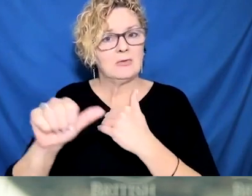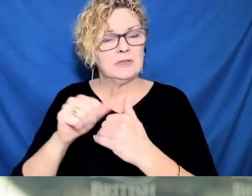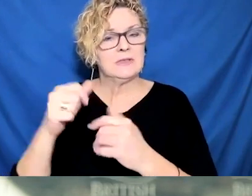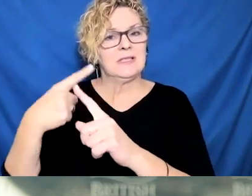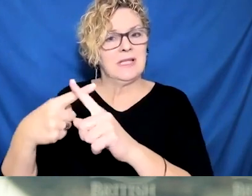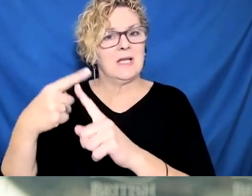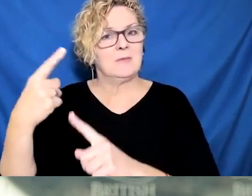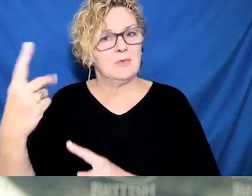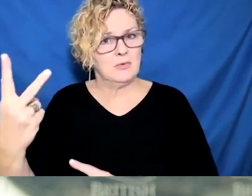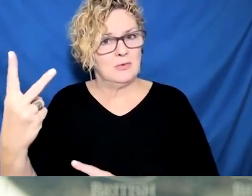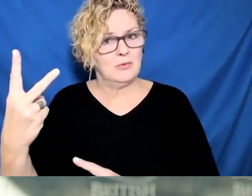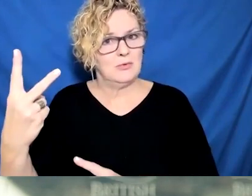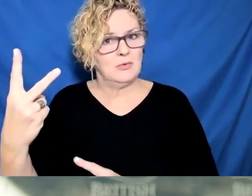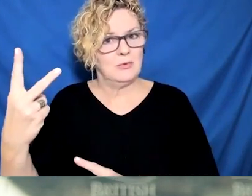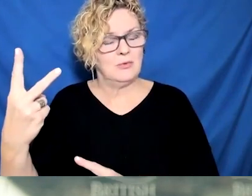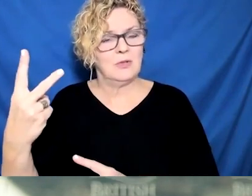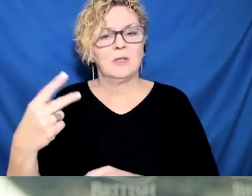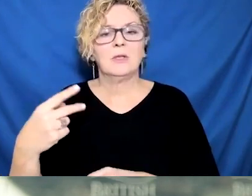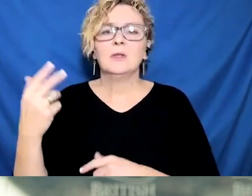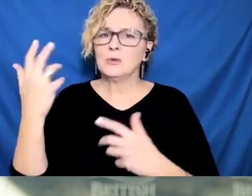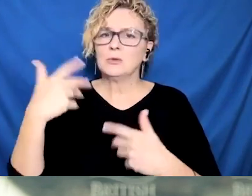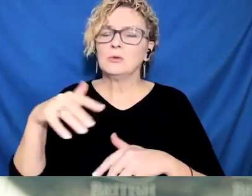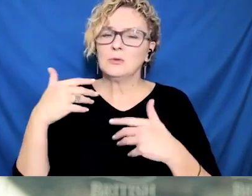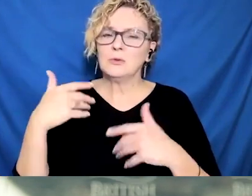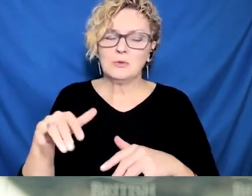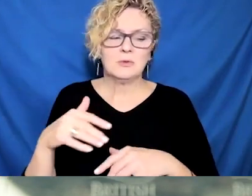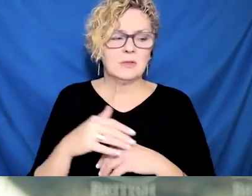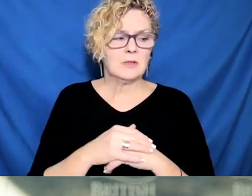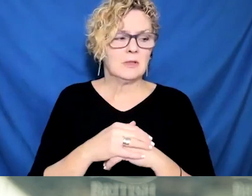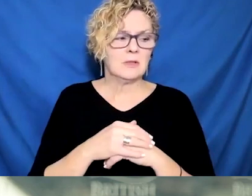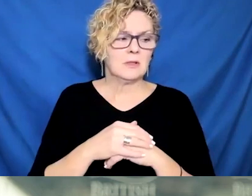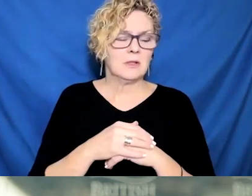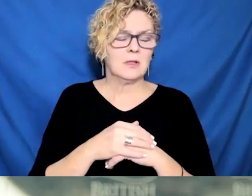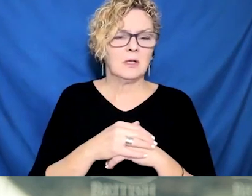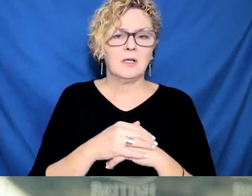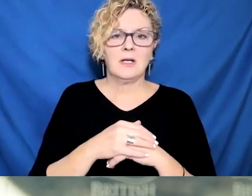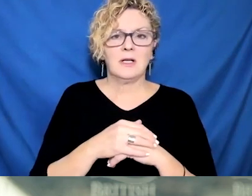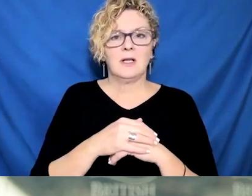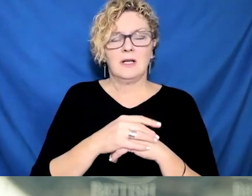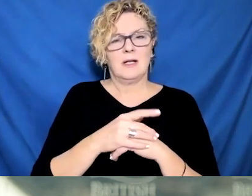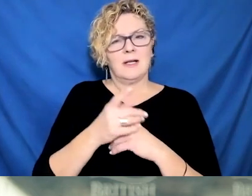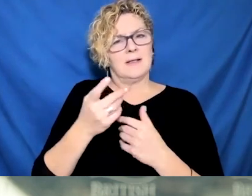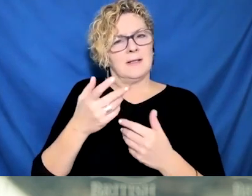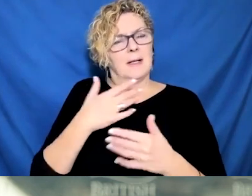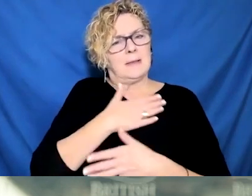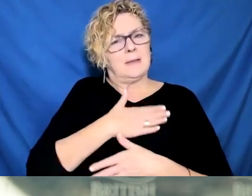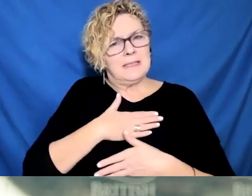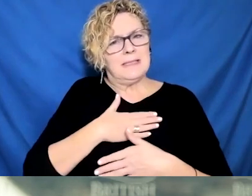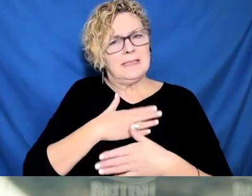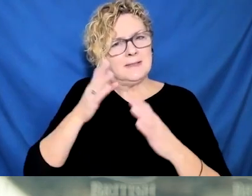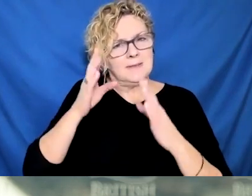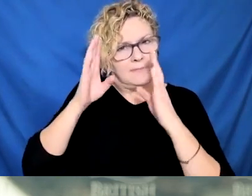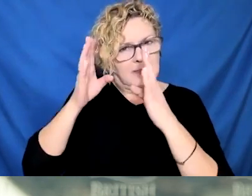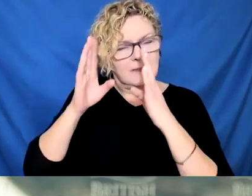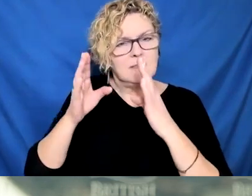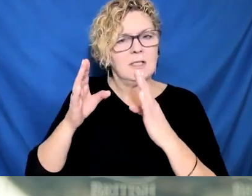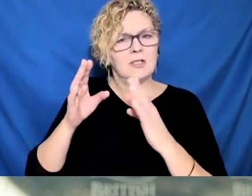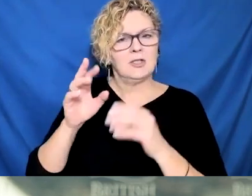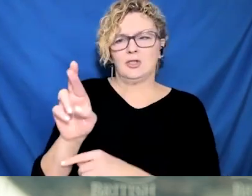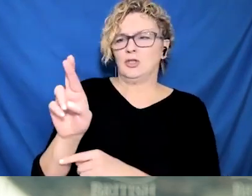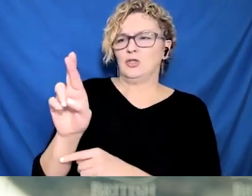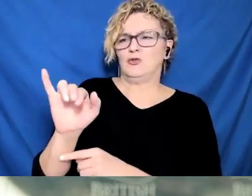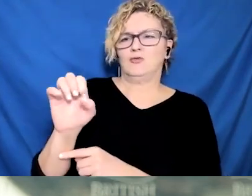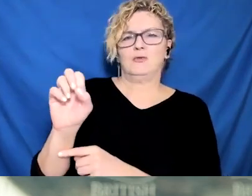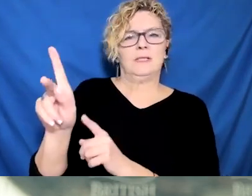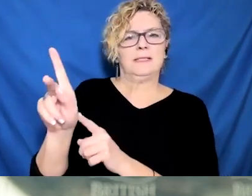through this weekend. So I, I suggest to everybody that they take this information about themselves, but